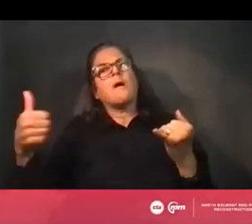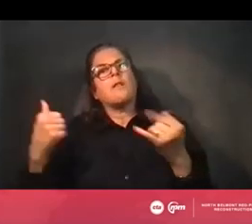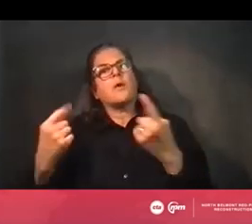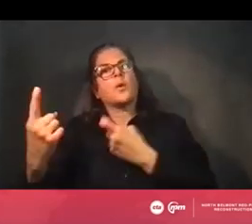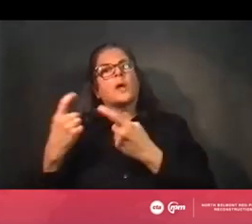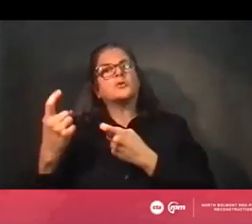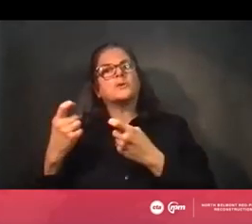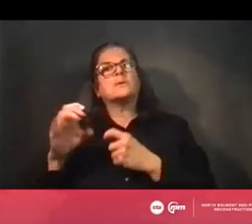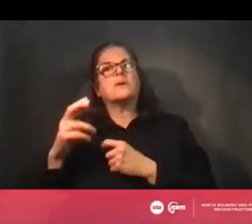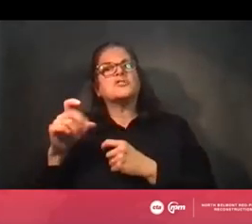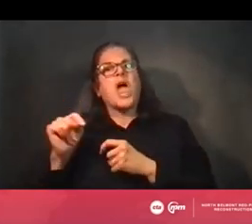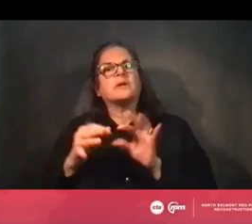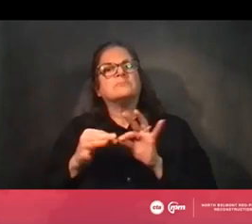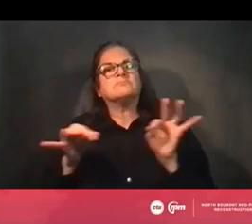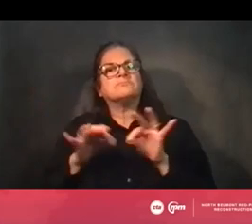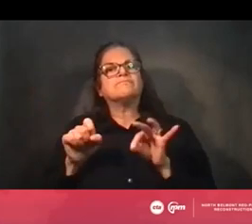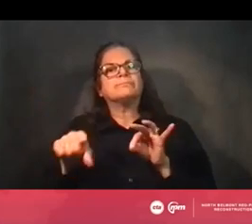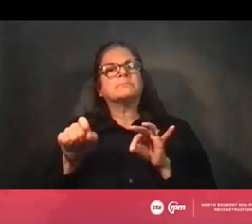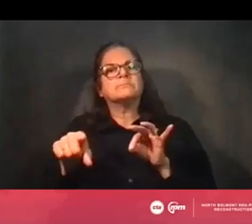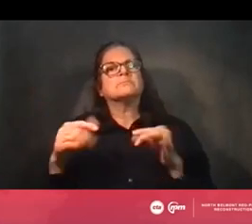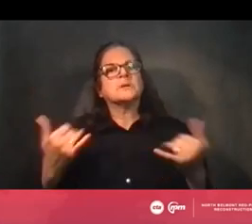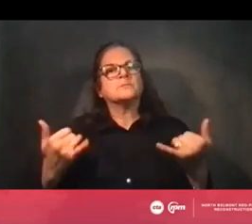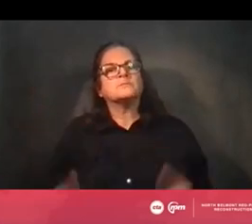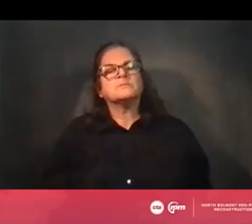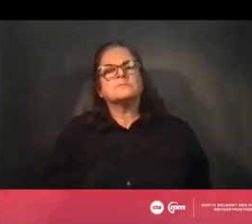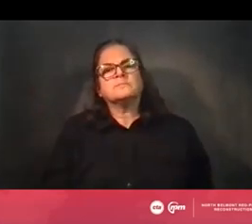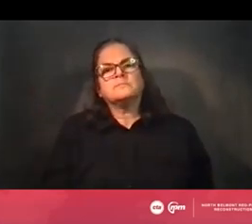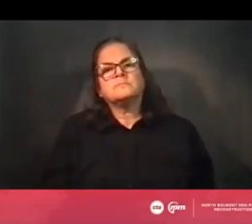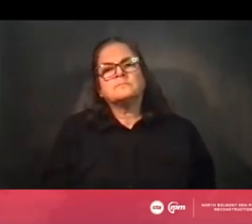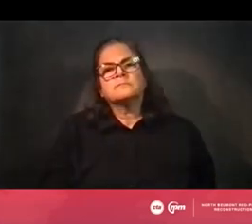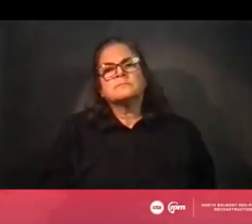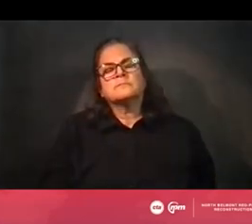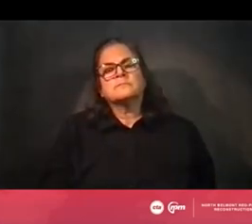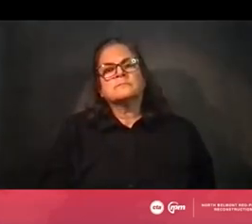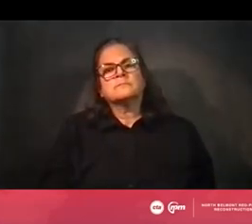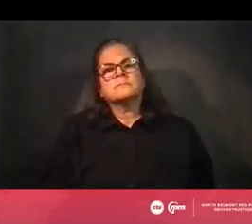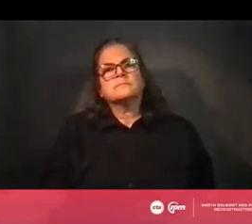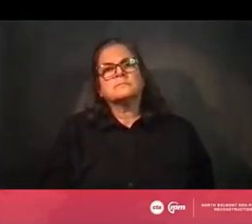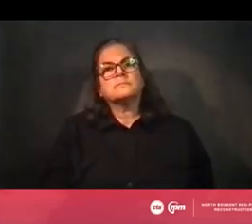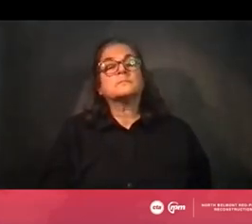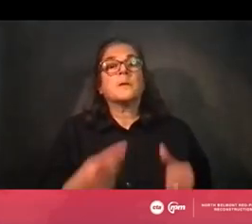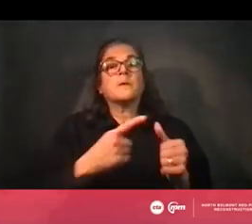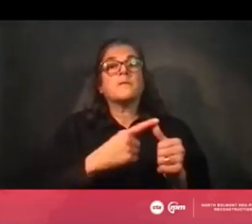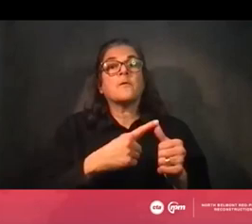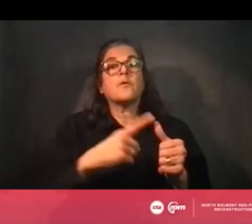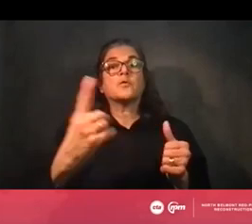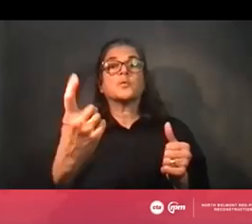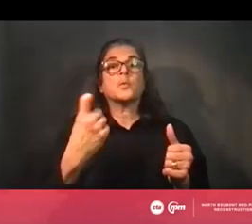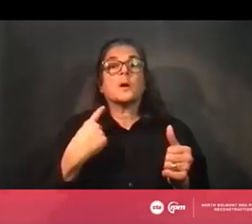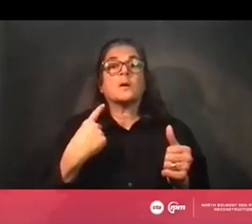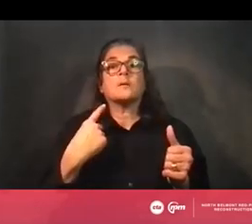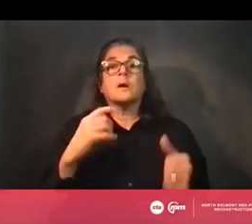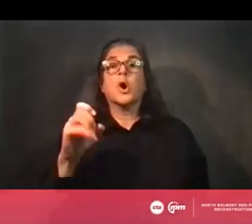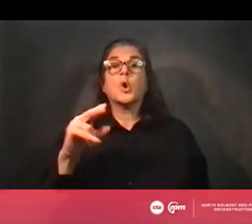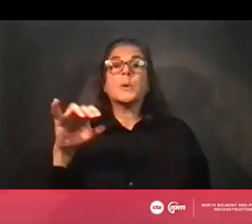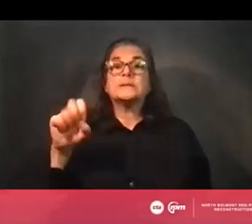in through the chat throughout the presentation and right now. So the first one, I'm going to actually stick with you, Chris, on